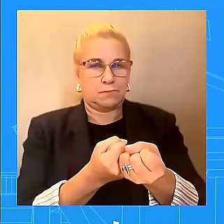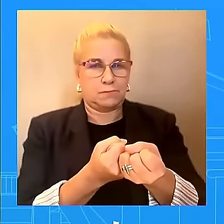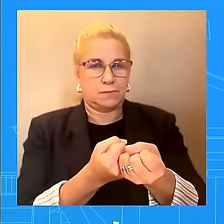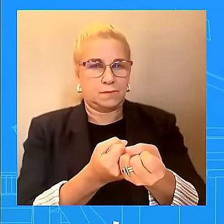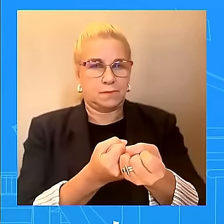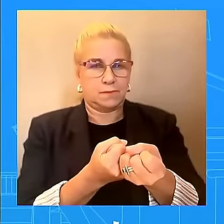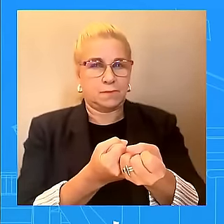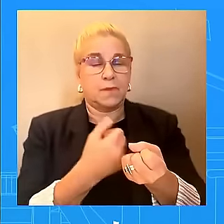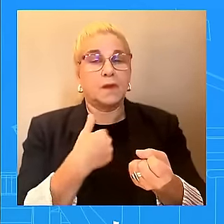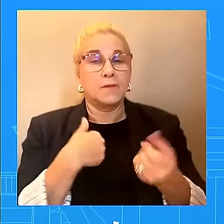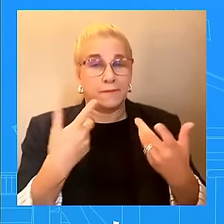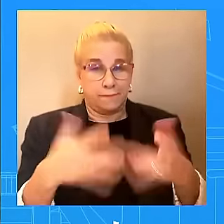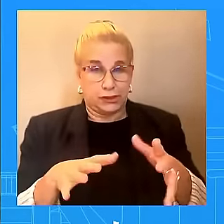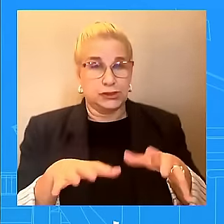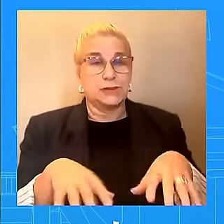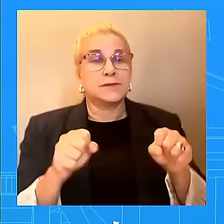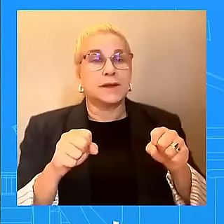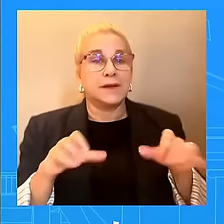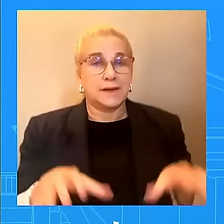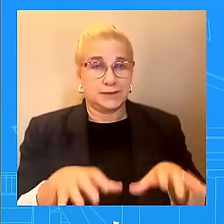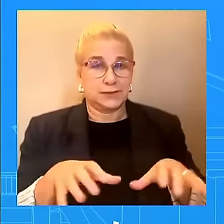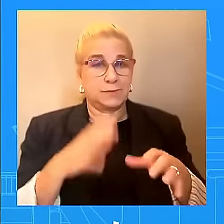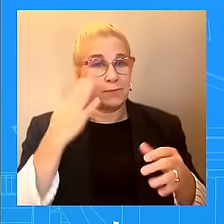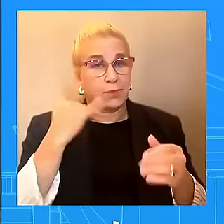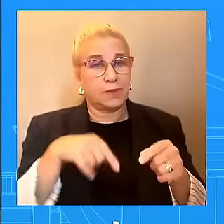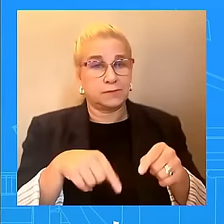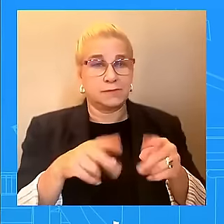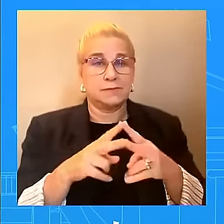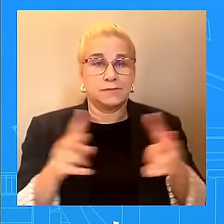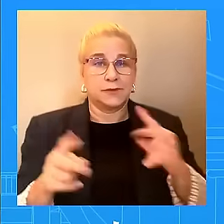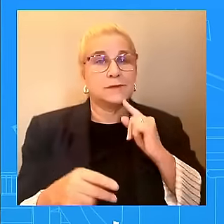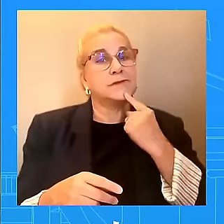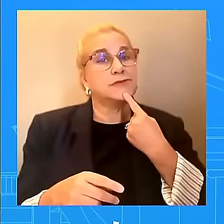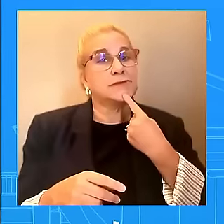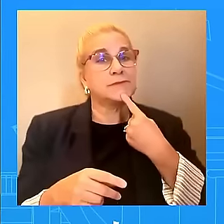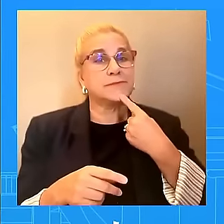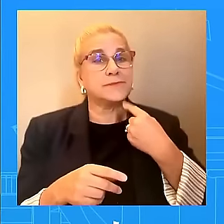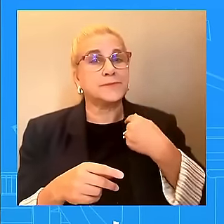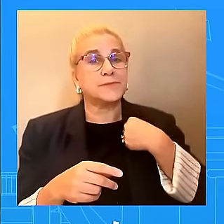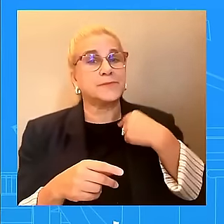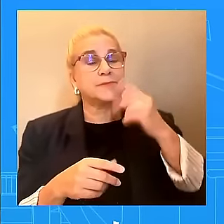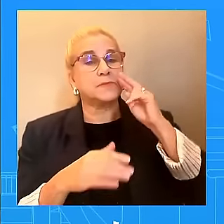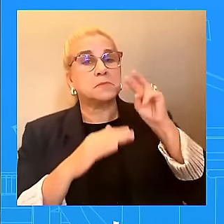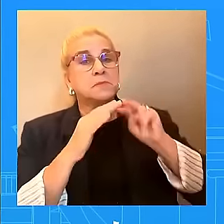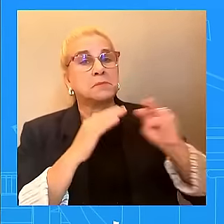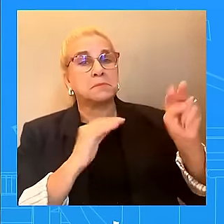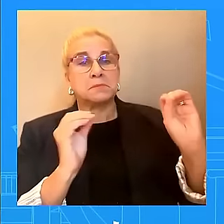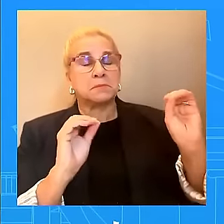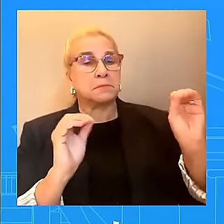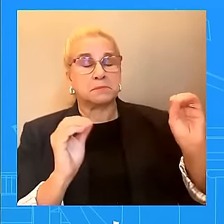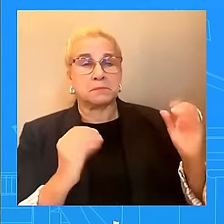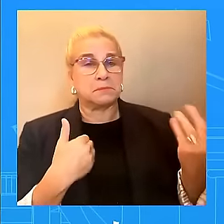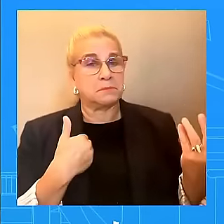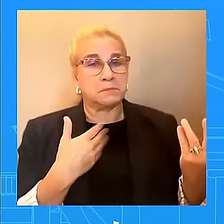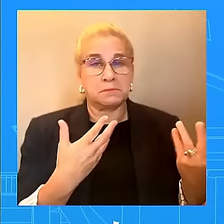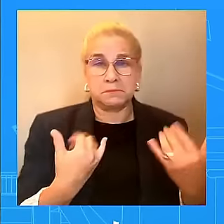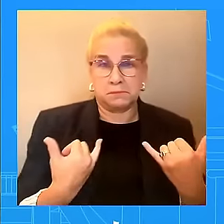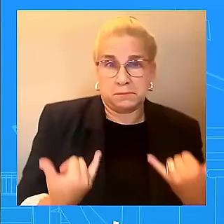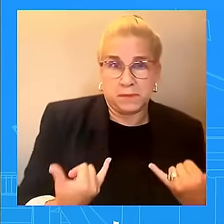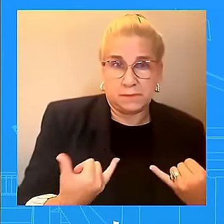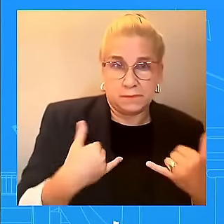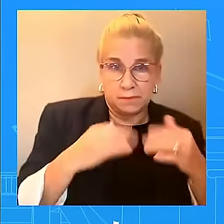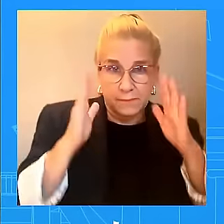I don't have anything to preview to you right this time, at this moment. But we're going to take this very seriously, as we have, as we have